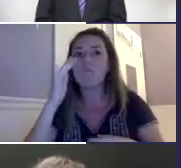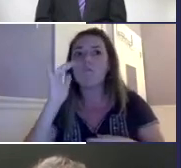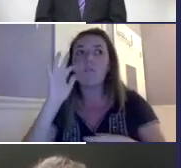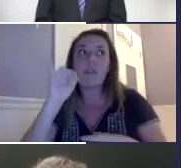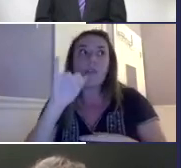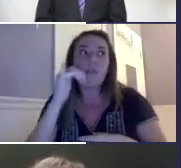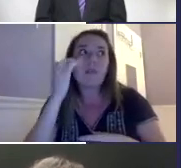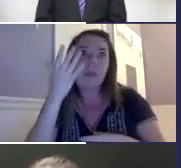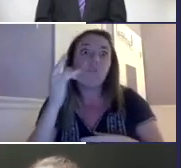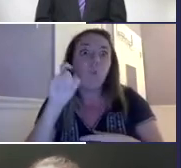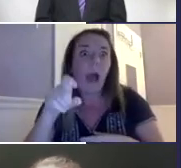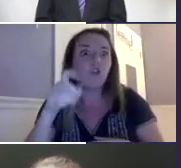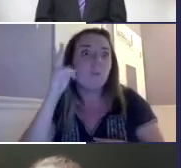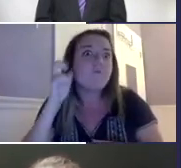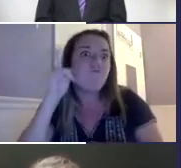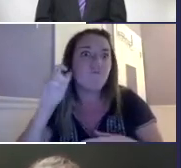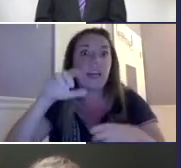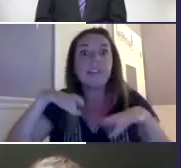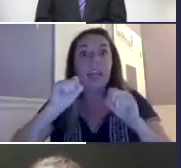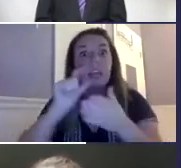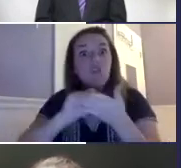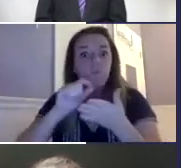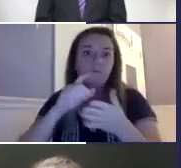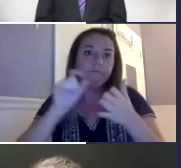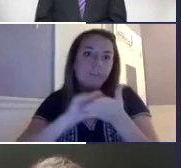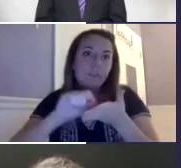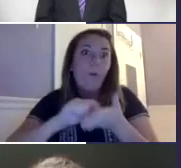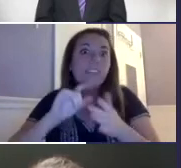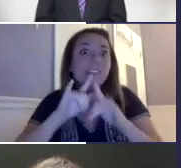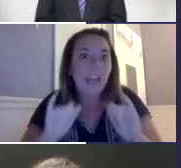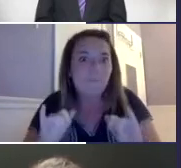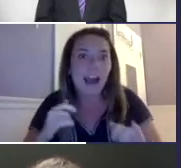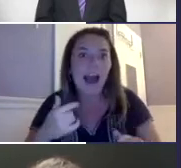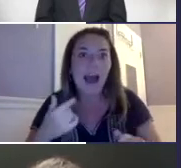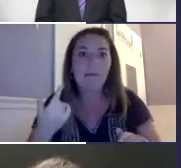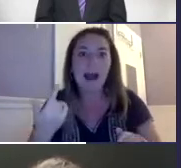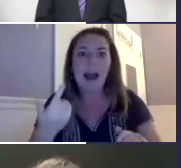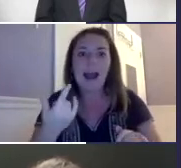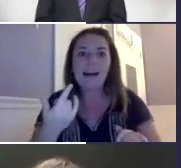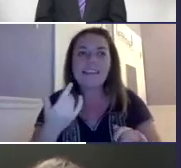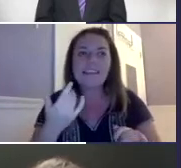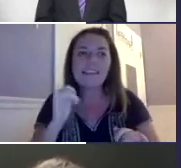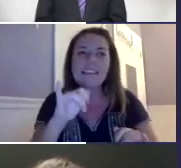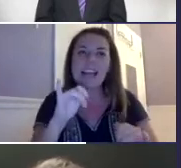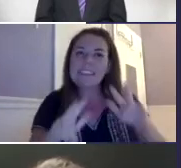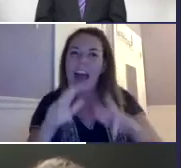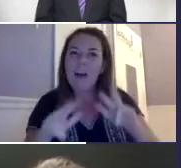if that could be sent to me and she sent back, that's why you should be listening. And that's why you should be taking notes at the same time.